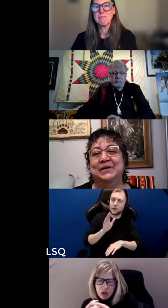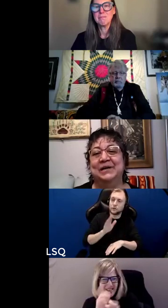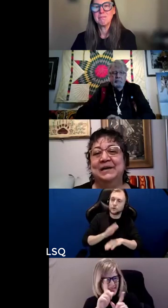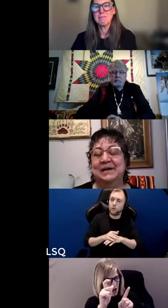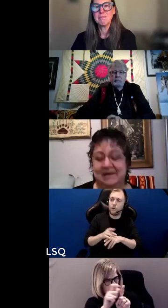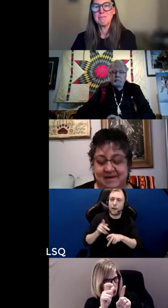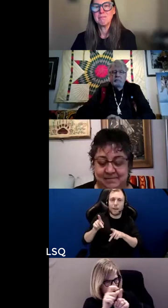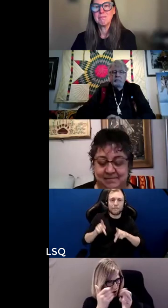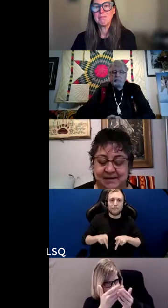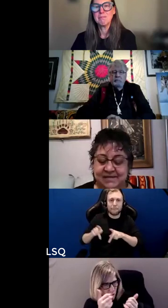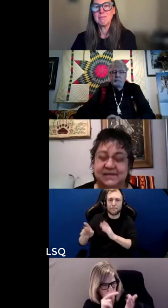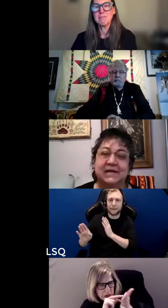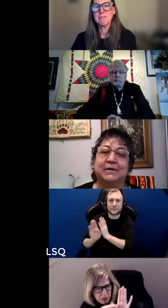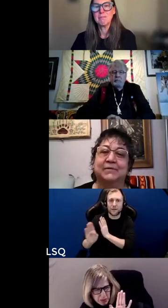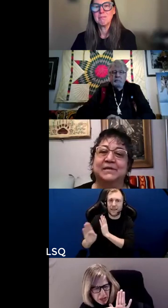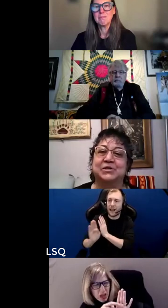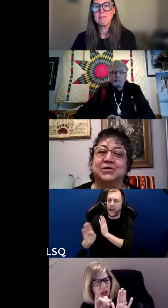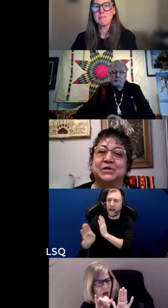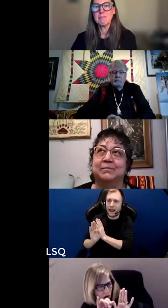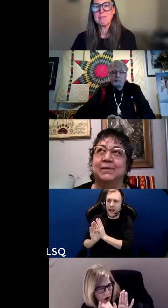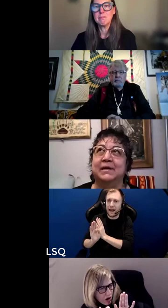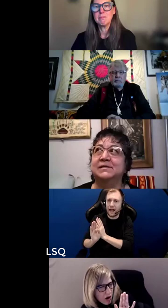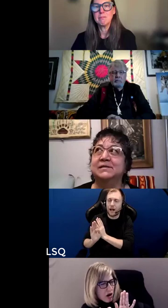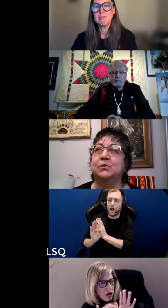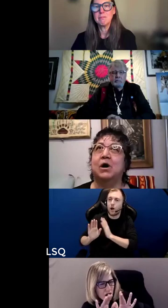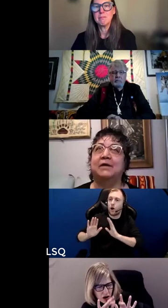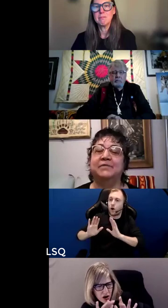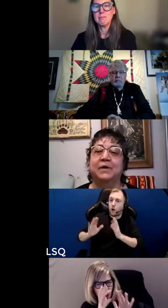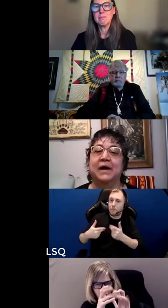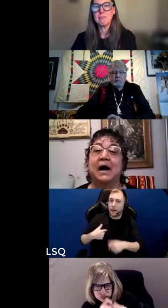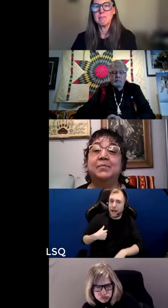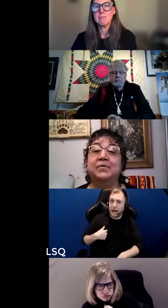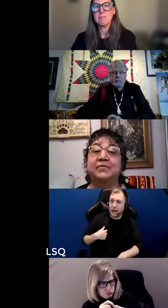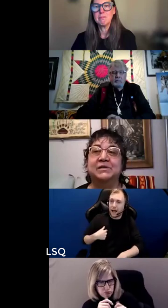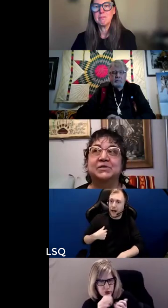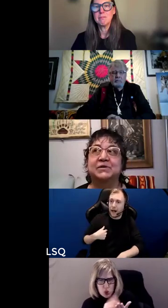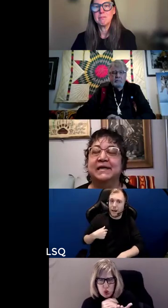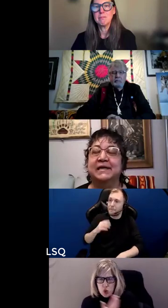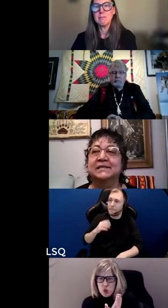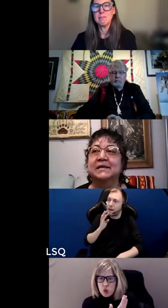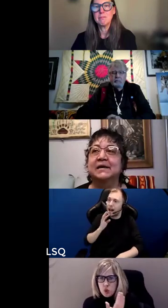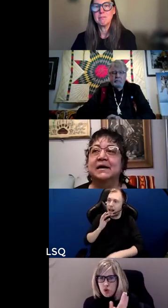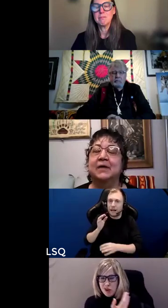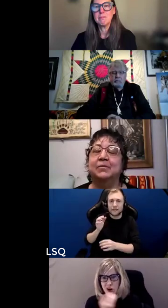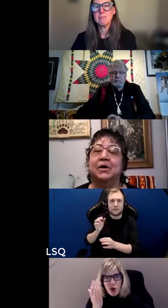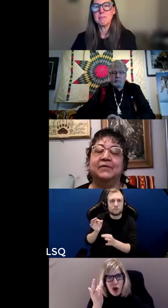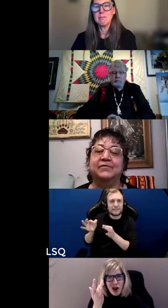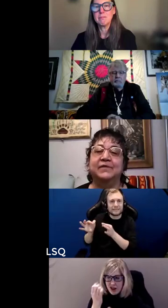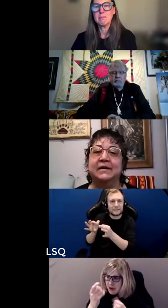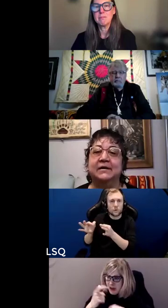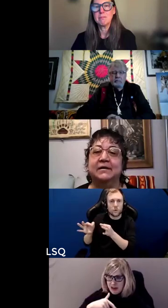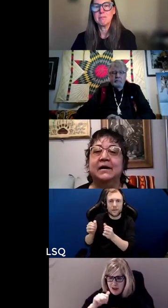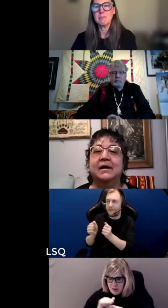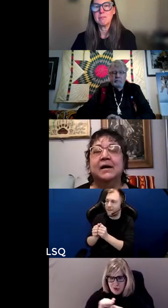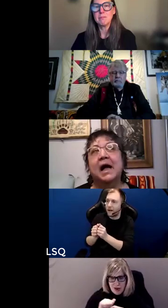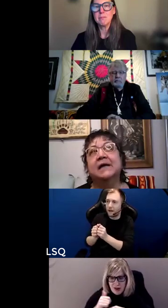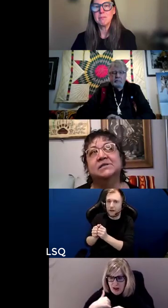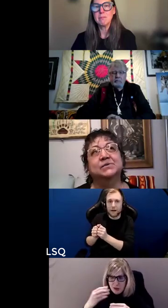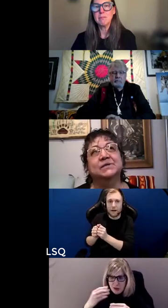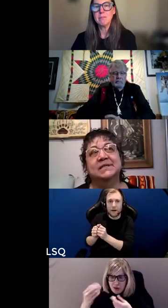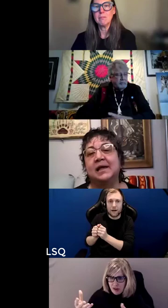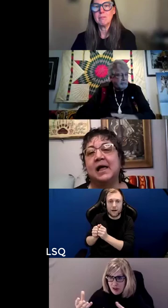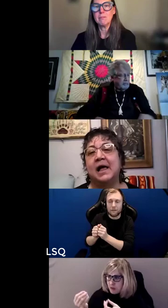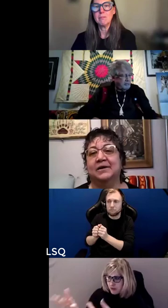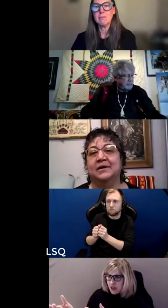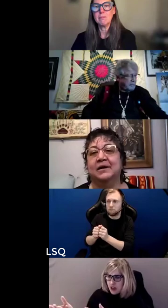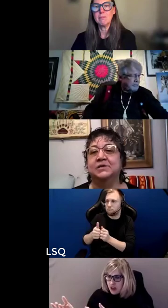unlearn um and to think about this journey because so often when i provide trainings i will often hear i